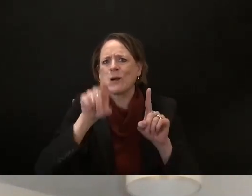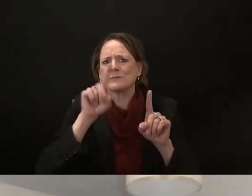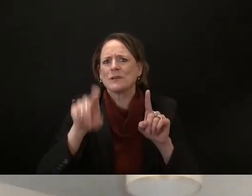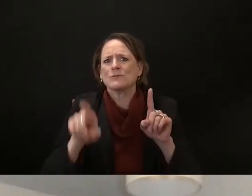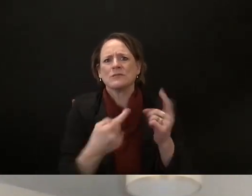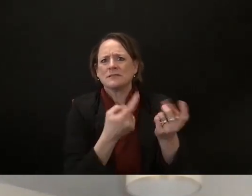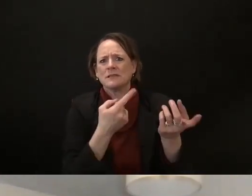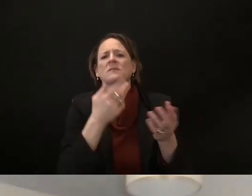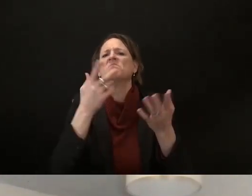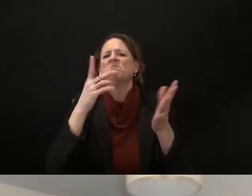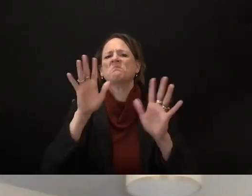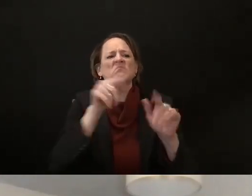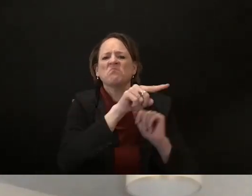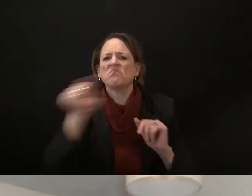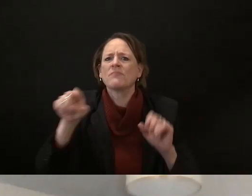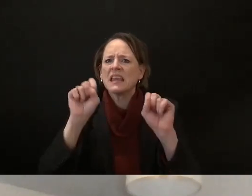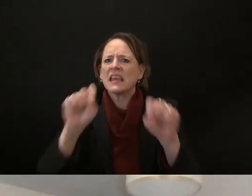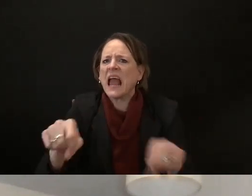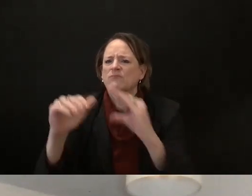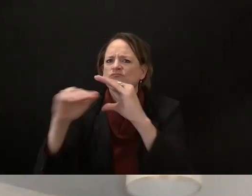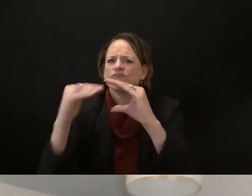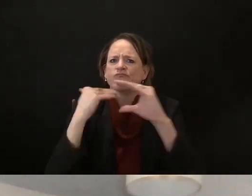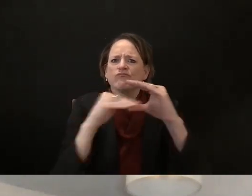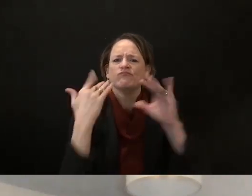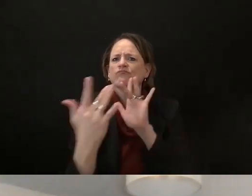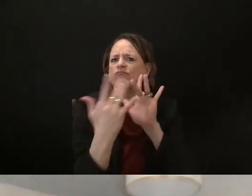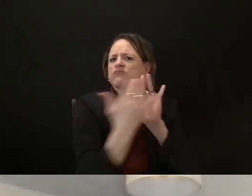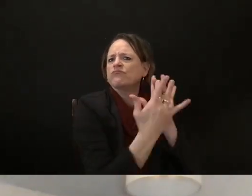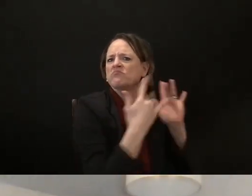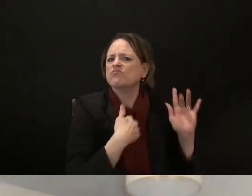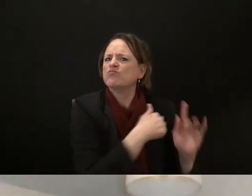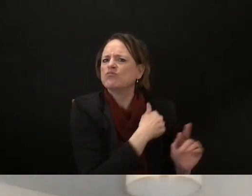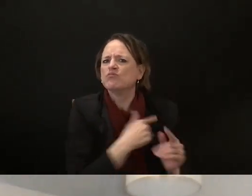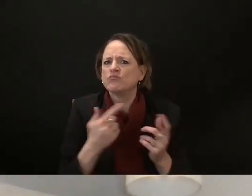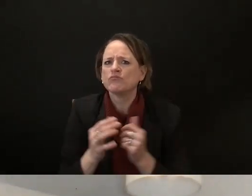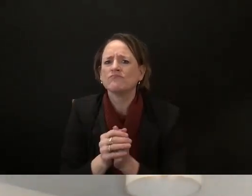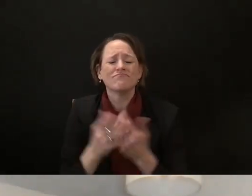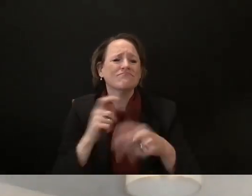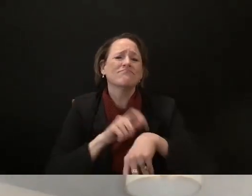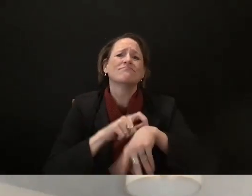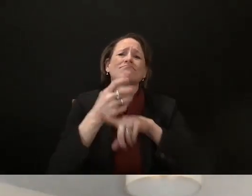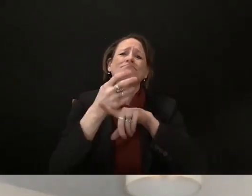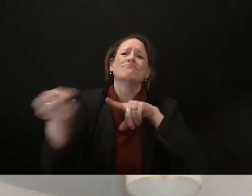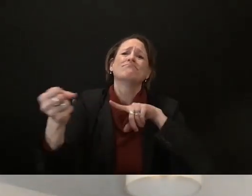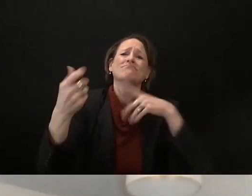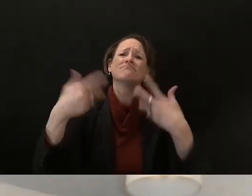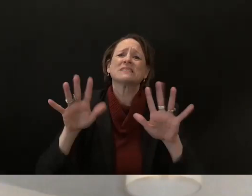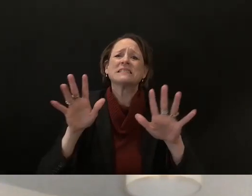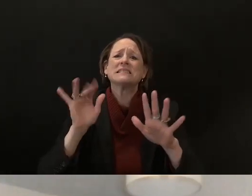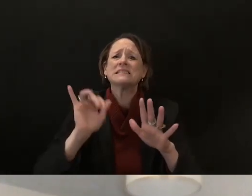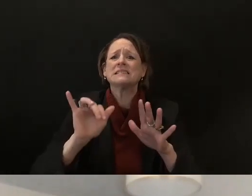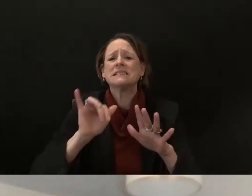with you um we didn't have a chance to get to the survey responses uh which is a bummer because we did compile those we put them into charts about where people stand